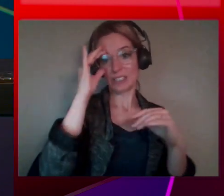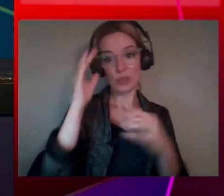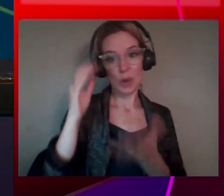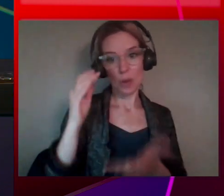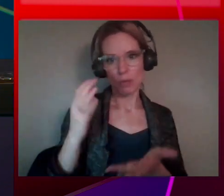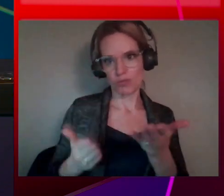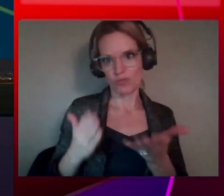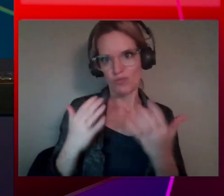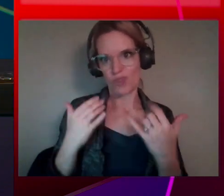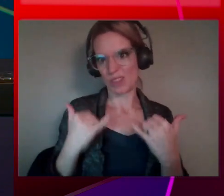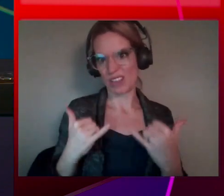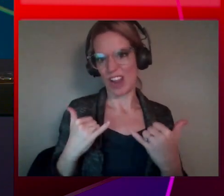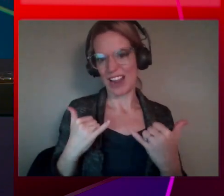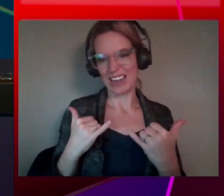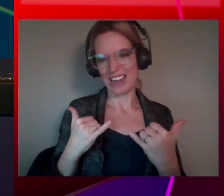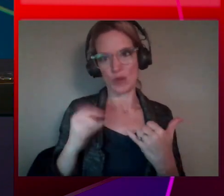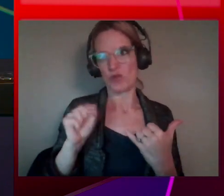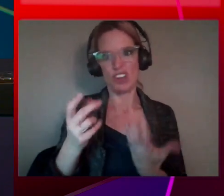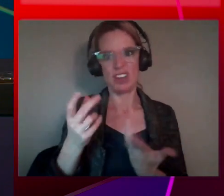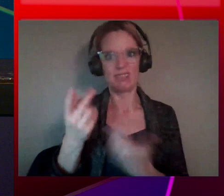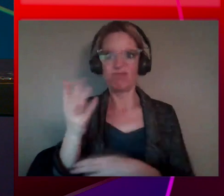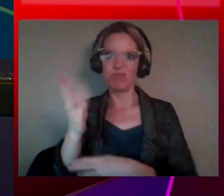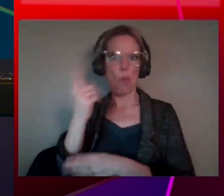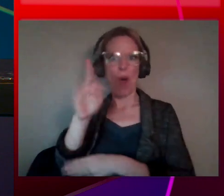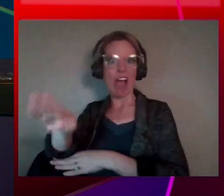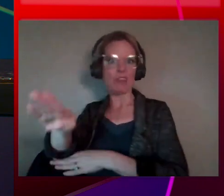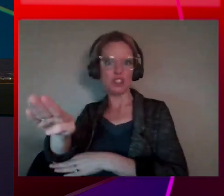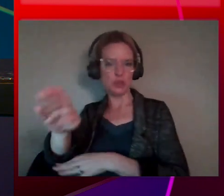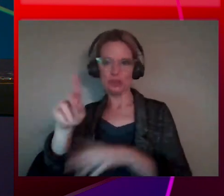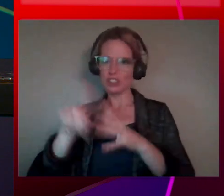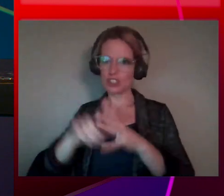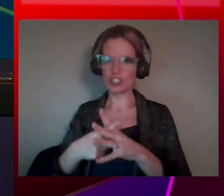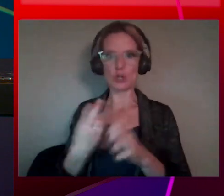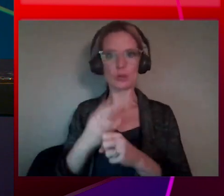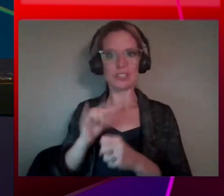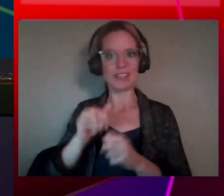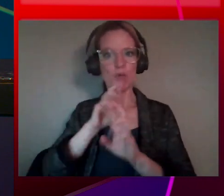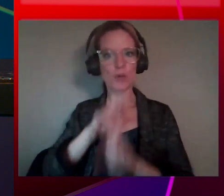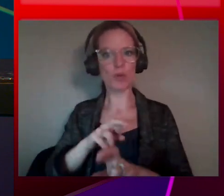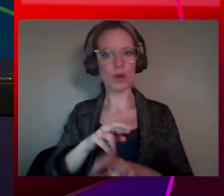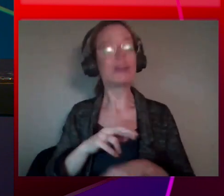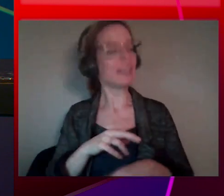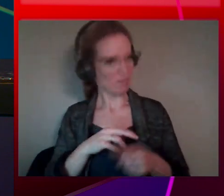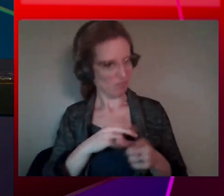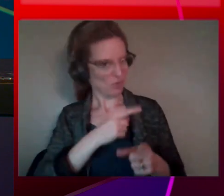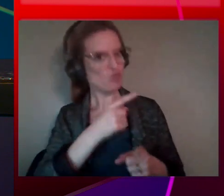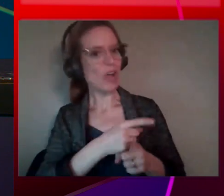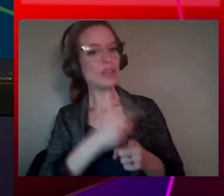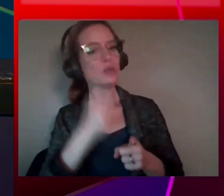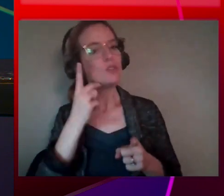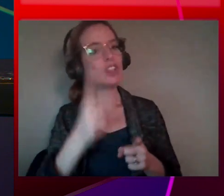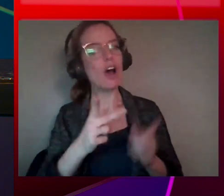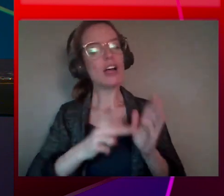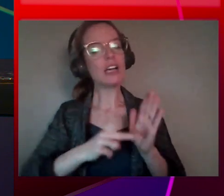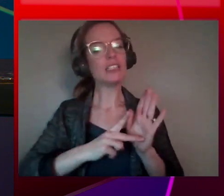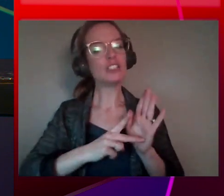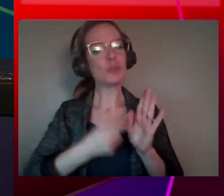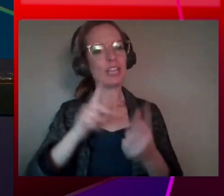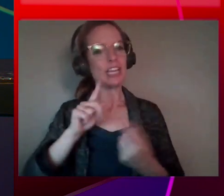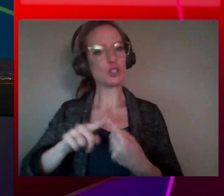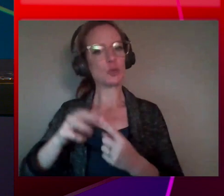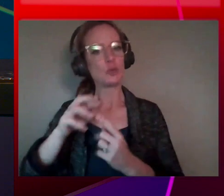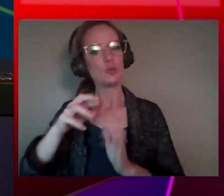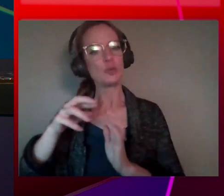started with this report like in an afternoon. It's amazing. And you saw like the duplicate to report option, right? So for existing QuickSight customers that have built